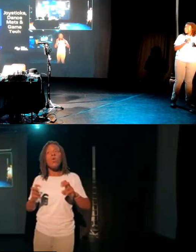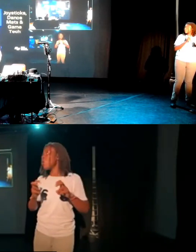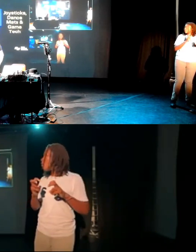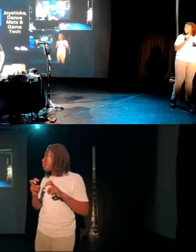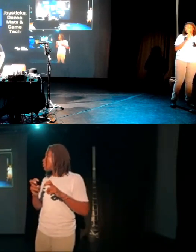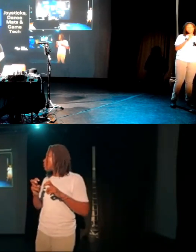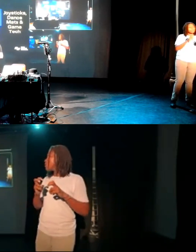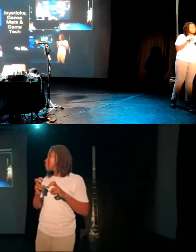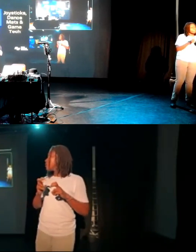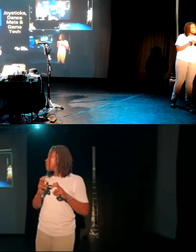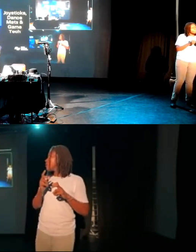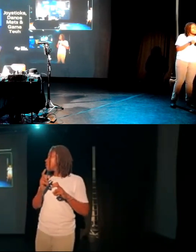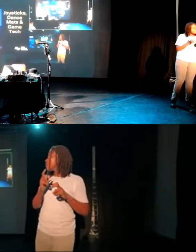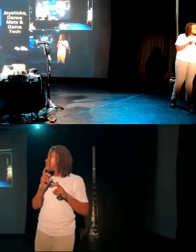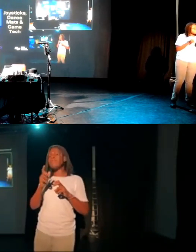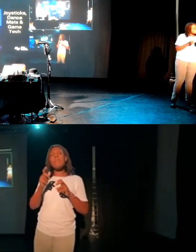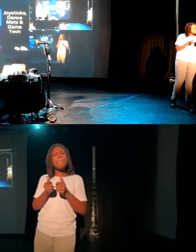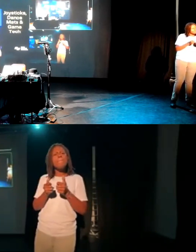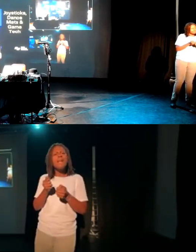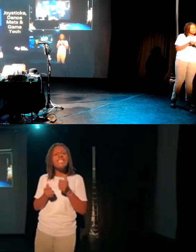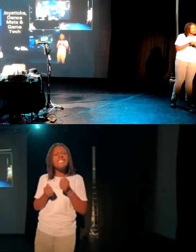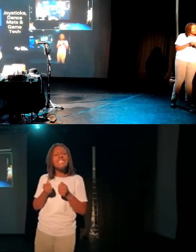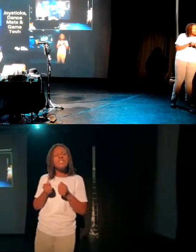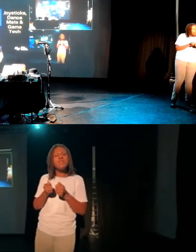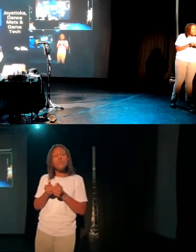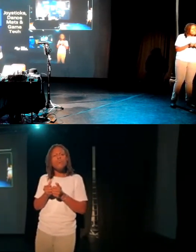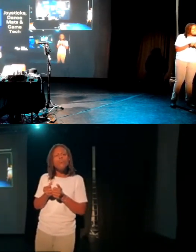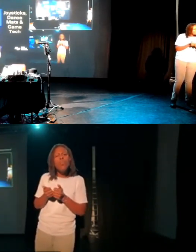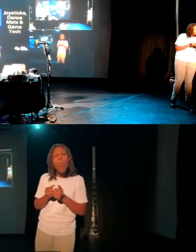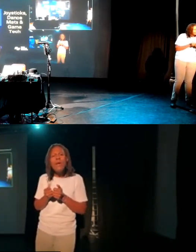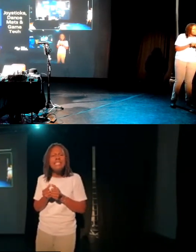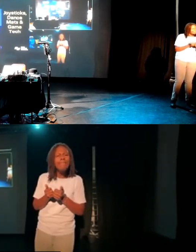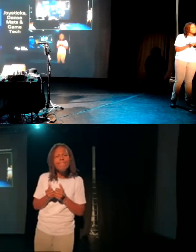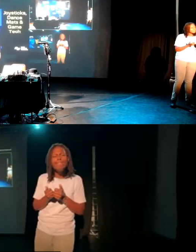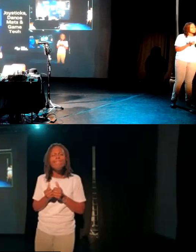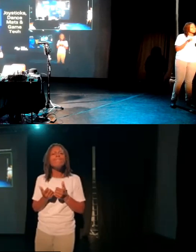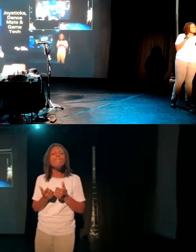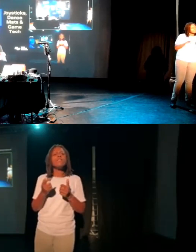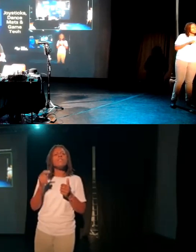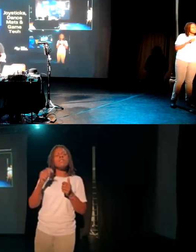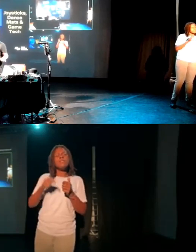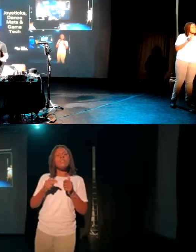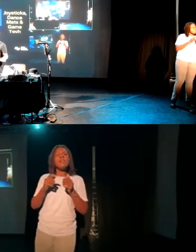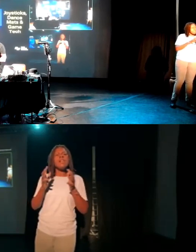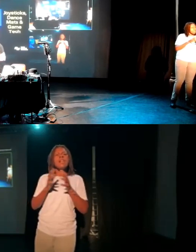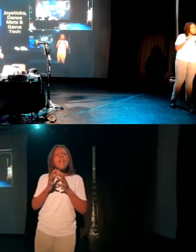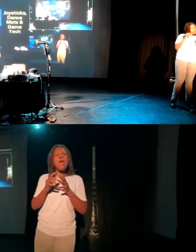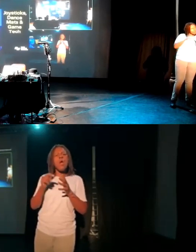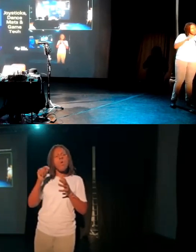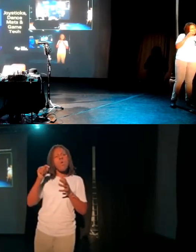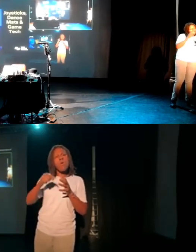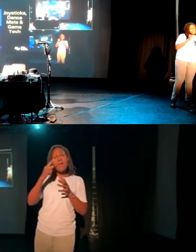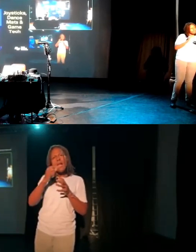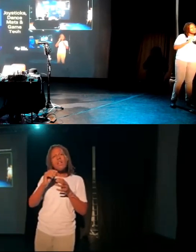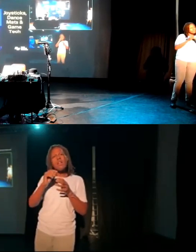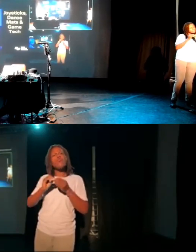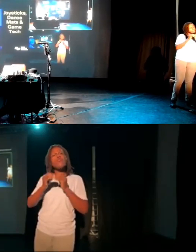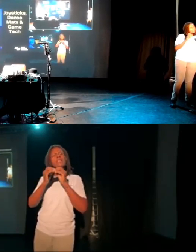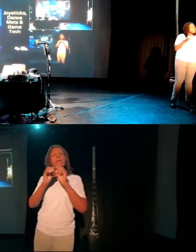and joysticks and finding out ways that I can bring those bits of technology into things and then combining those together. So a bit of hand-built tech, a bit of